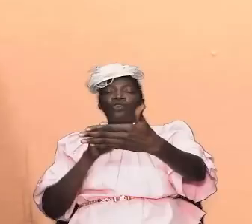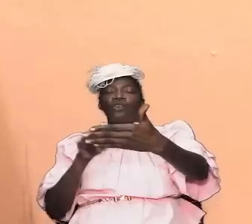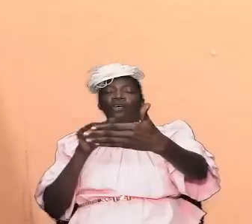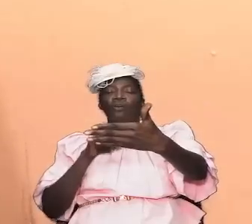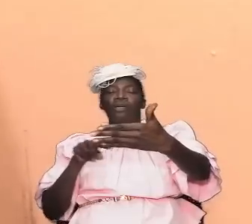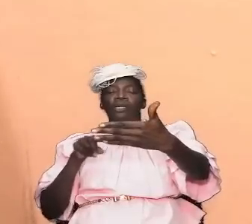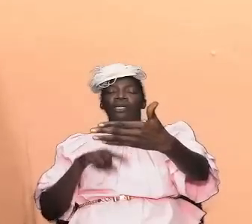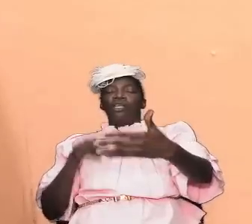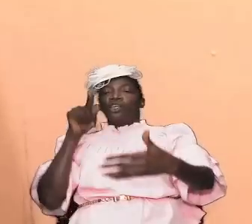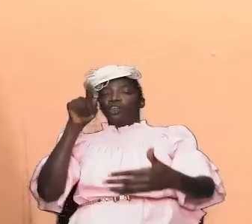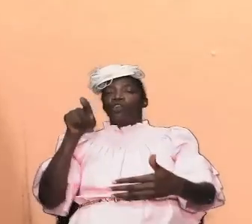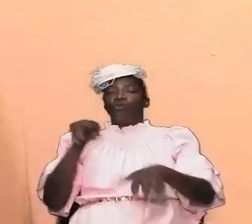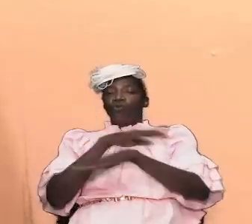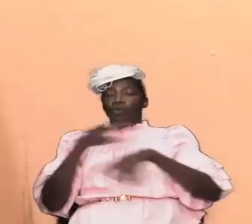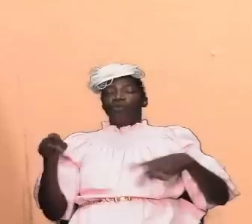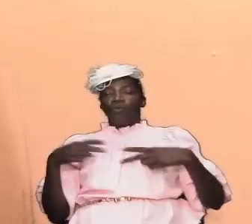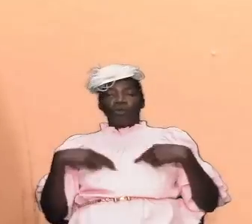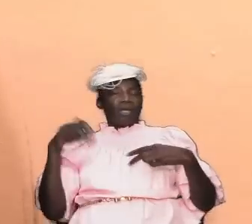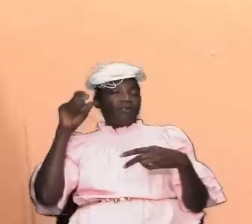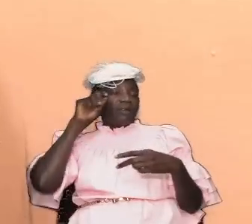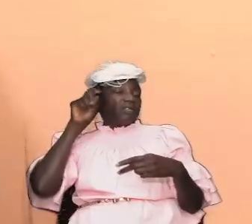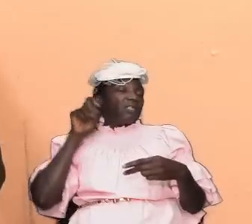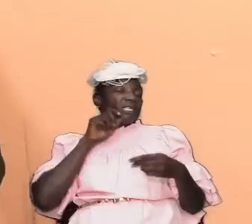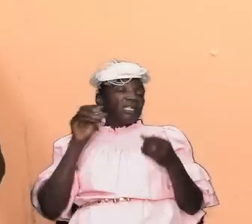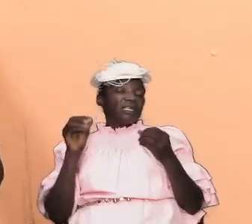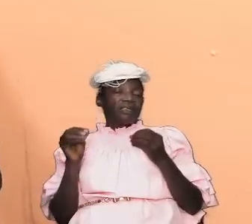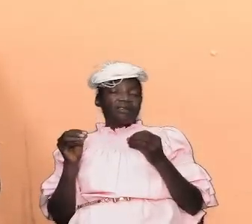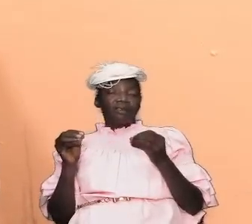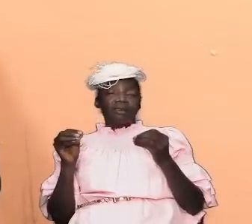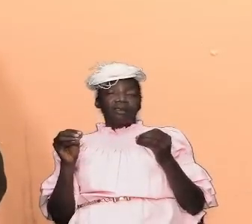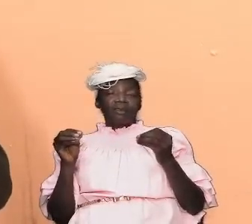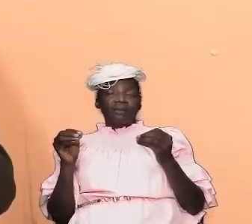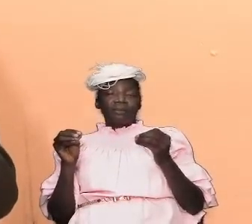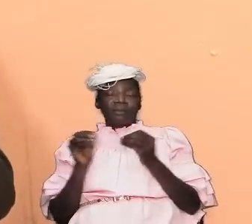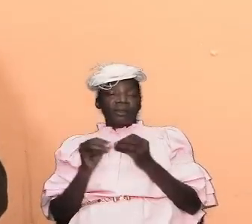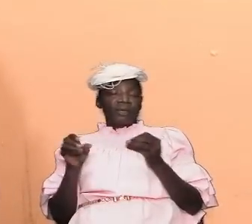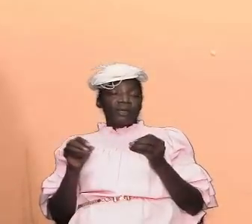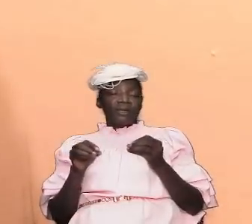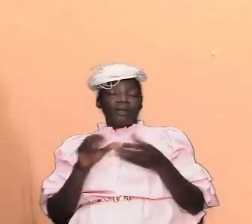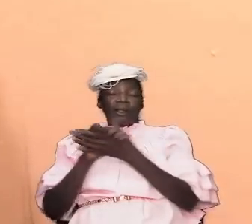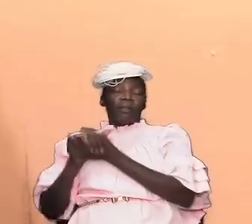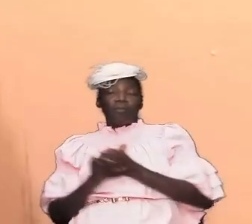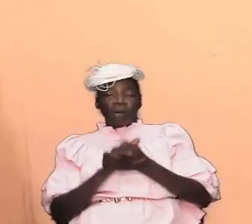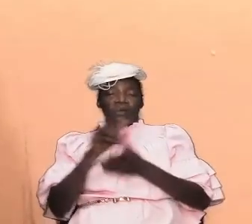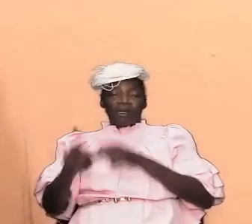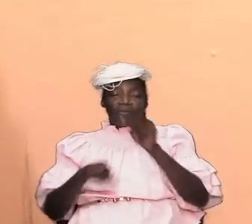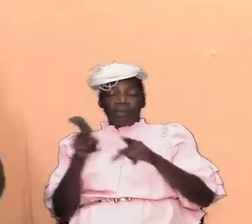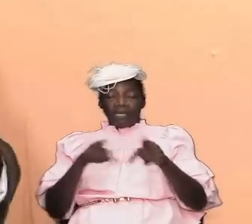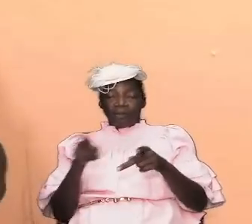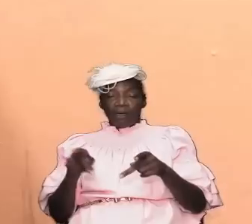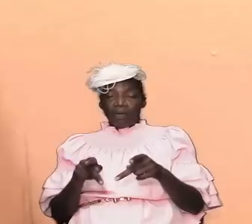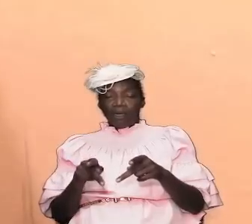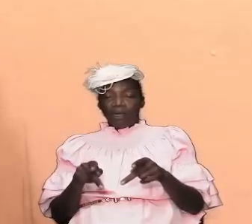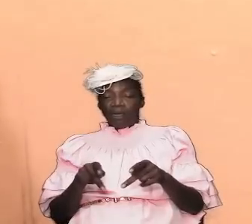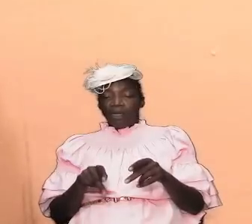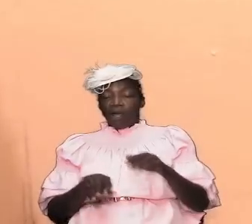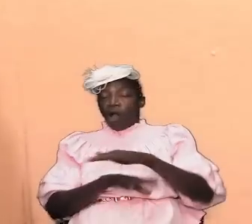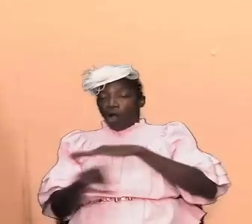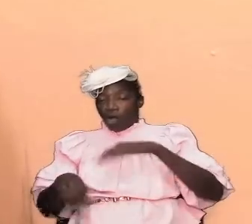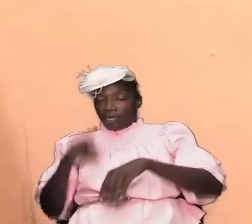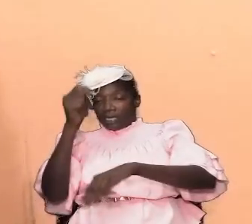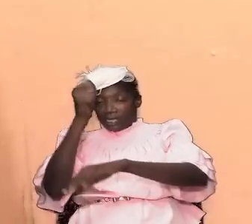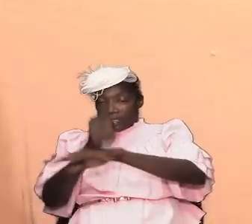shall not commit adultery and so that was there under the tabernacle under that period